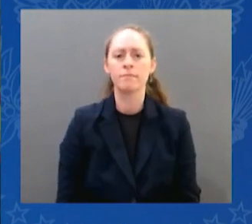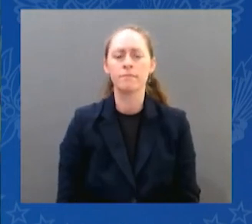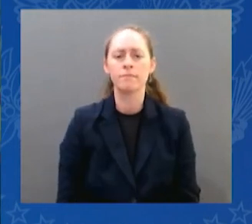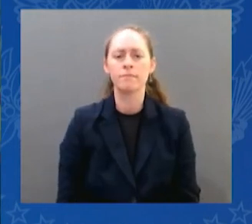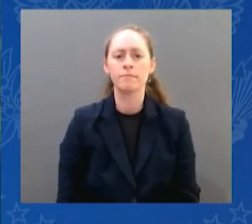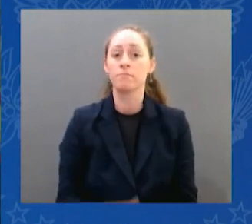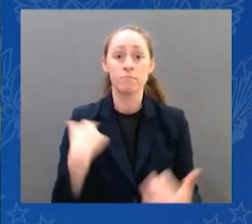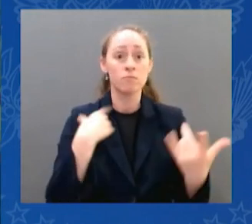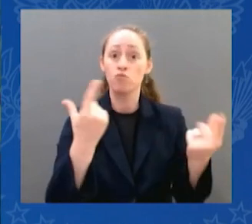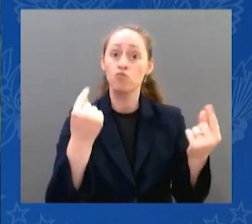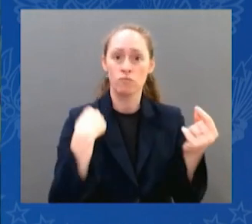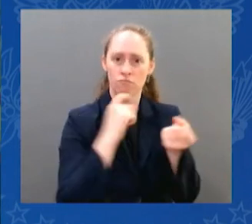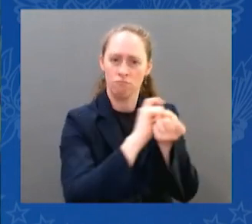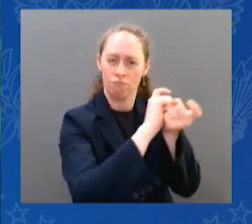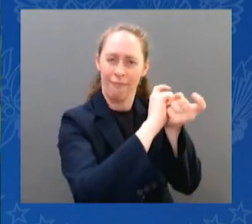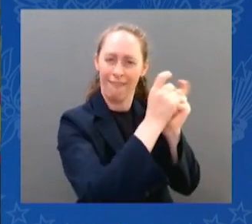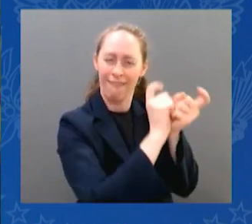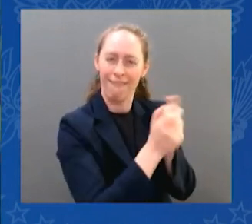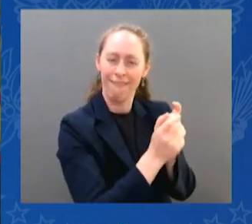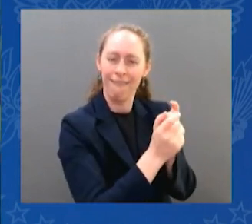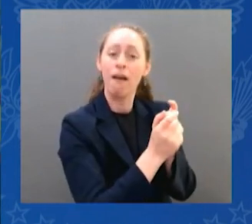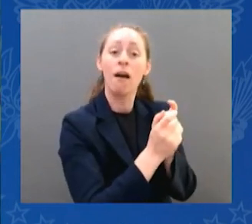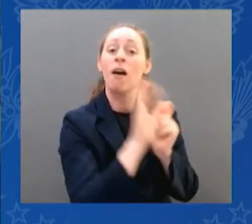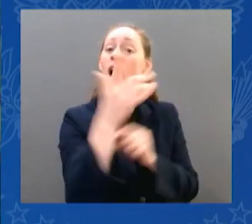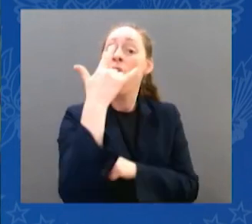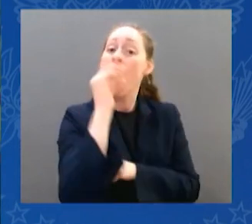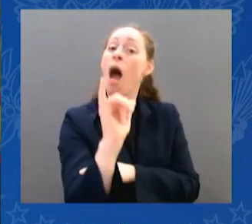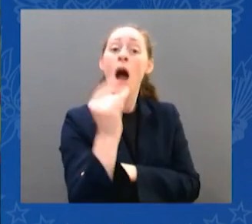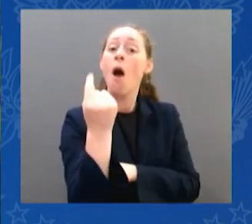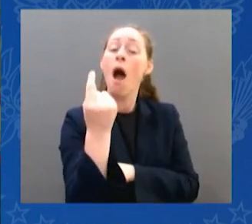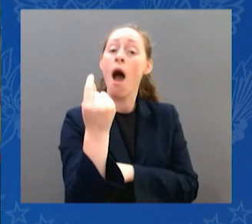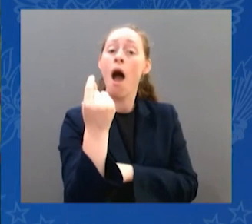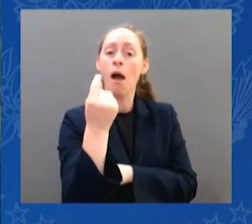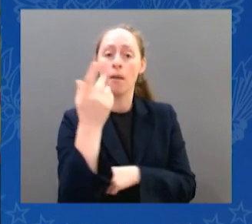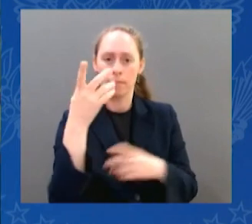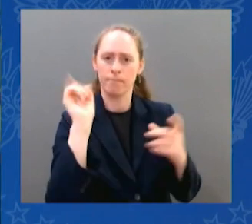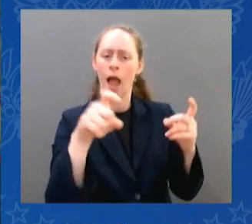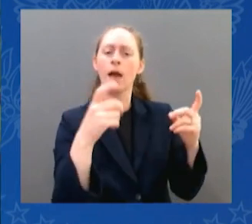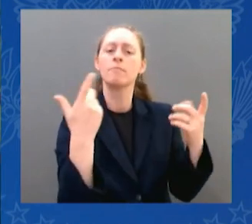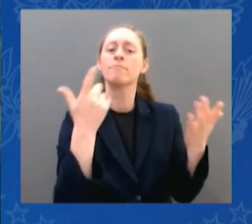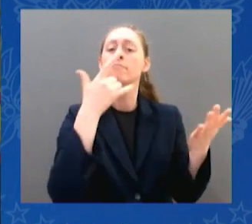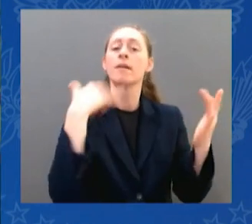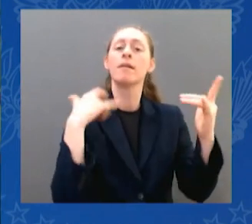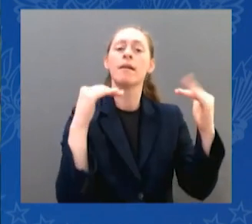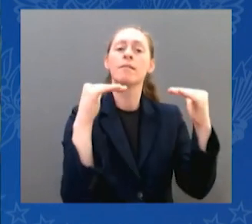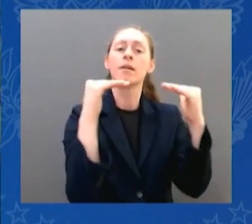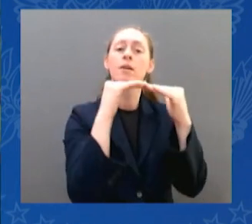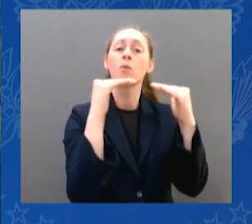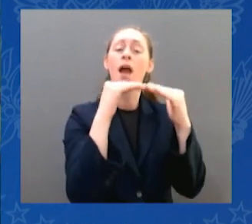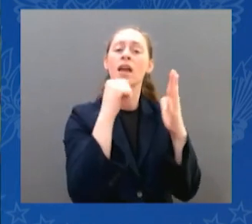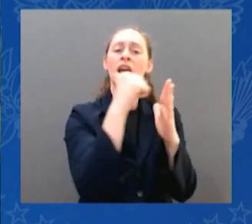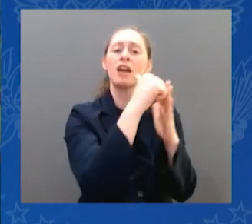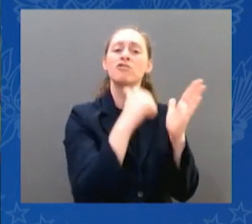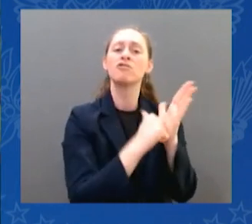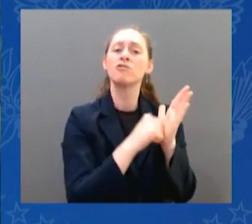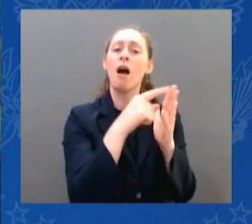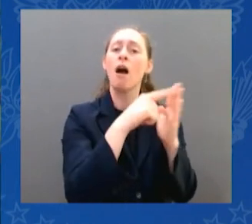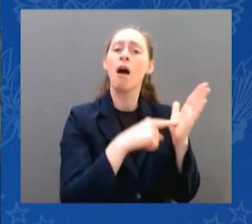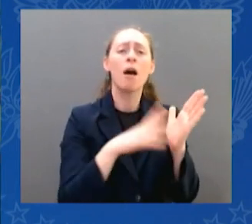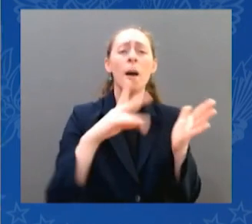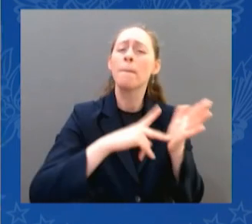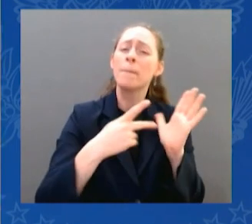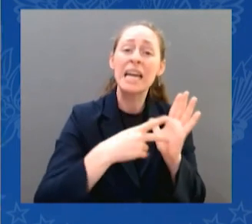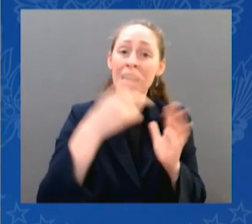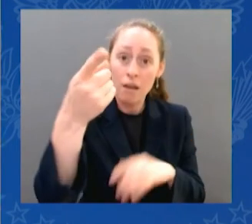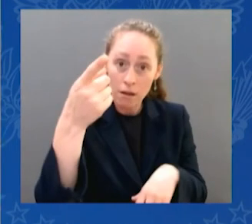call the Equality Agenda. This will prohibit discrimination on the basis of pregnancy and pregnancy outcomes and reproductive